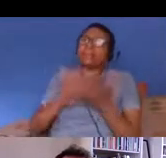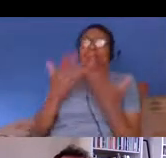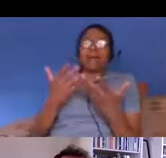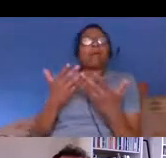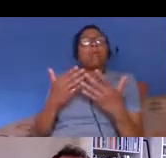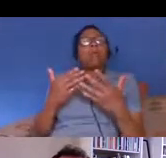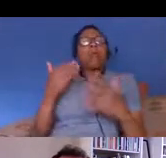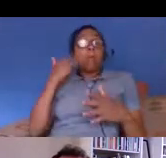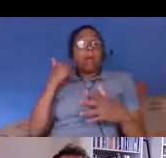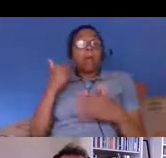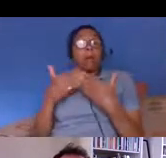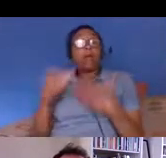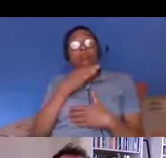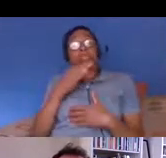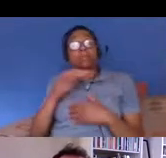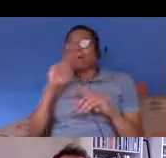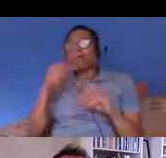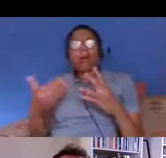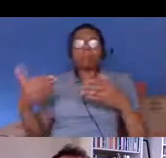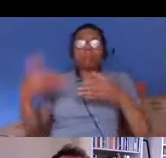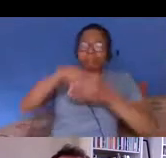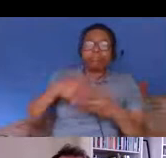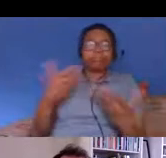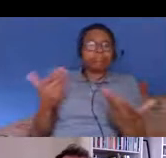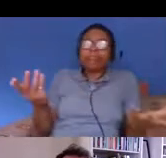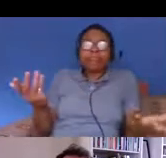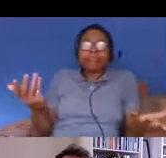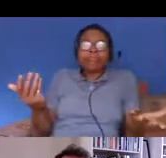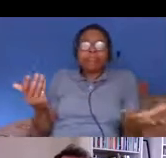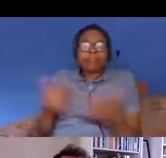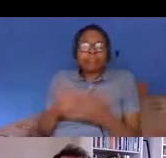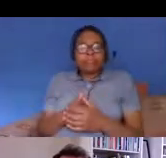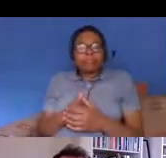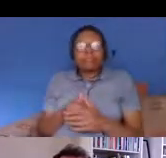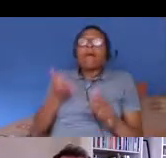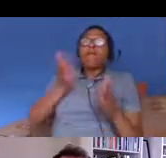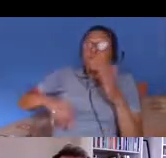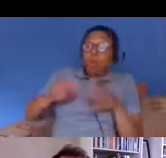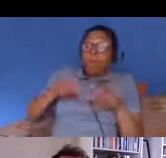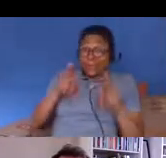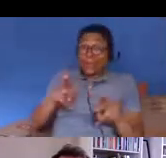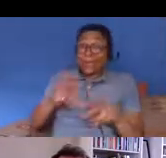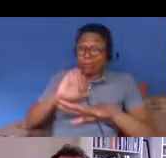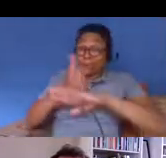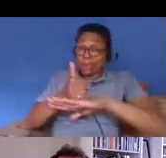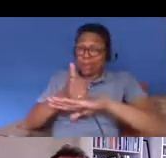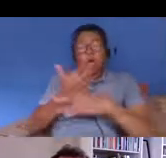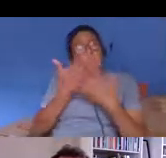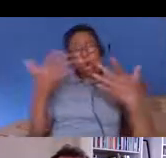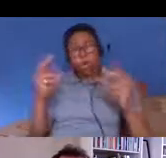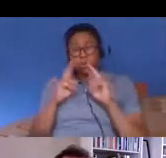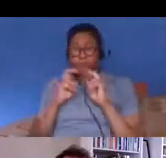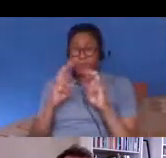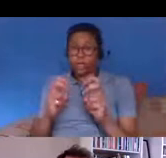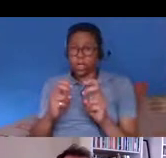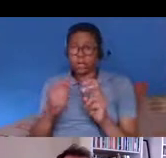cameron announced that it was going to be rolled out even before the pilot was finished um and then there's been since the the scheme was rolled out there's been a lot of research done to suggest that